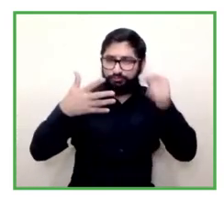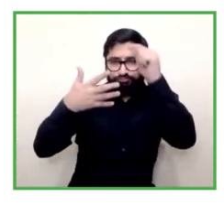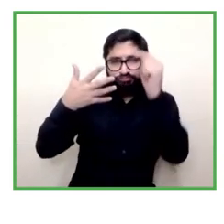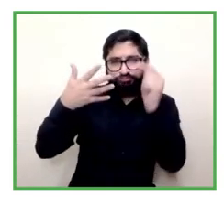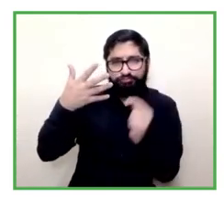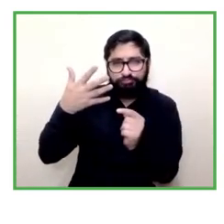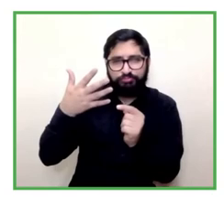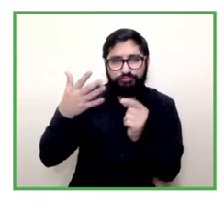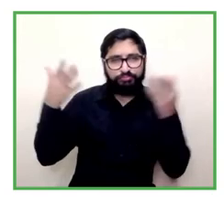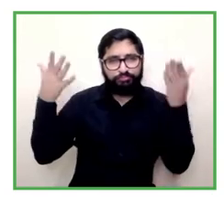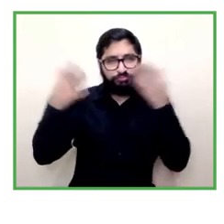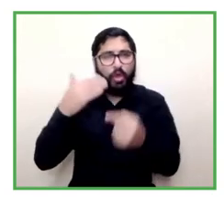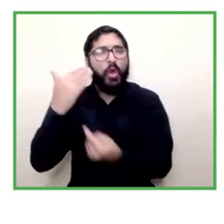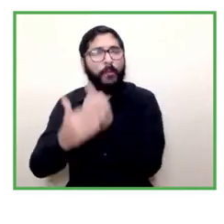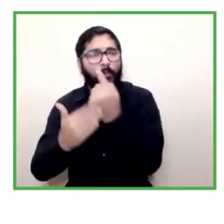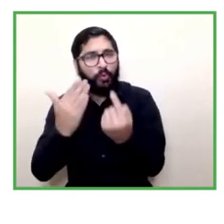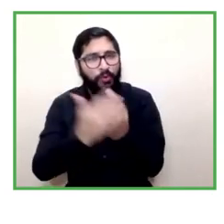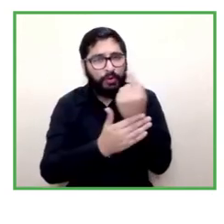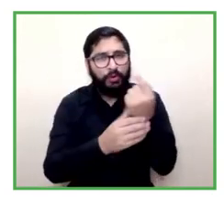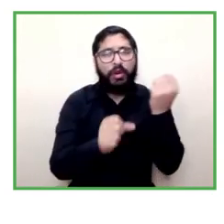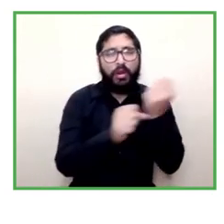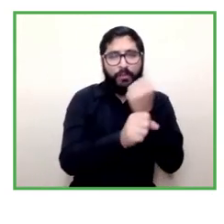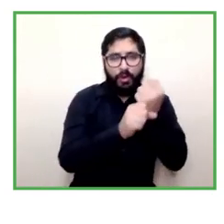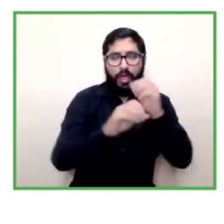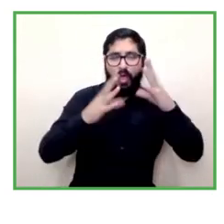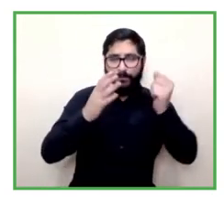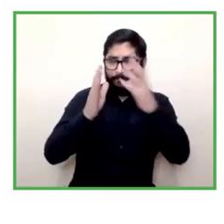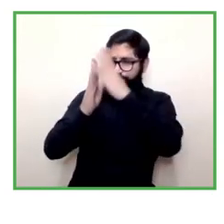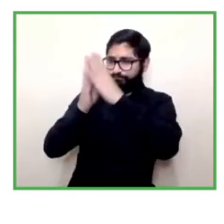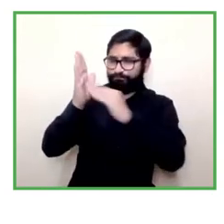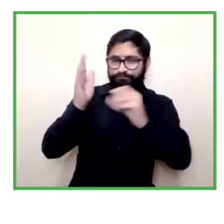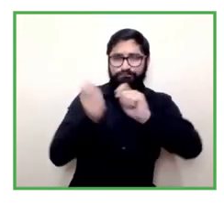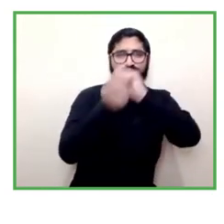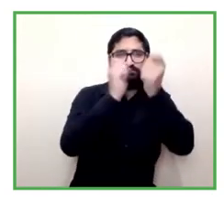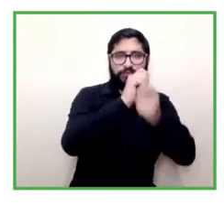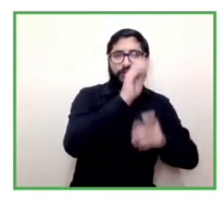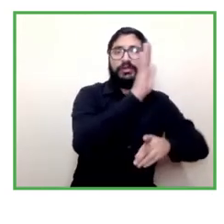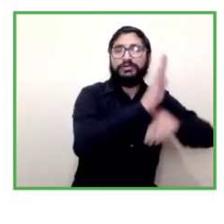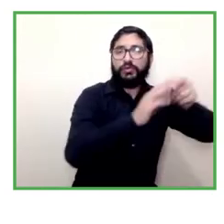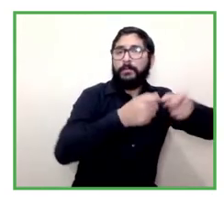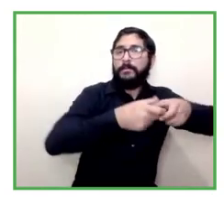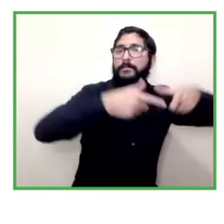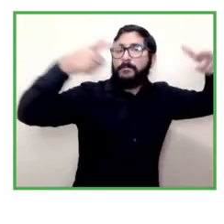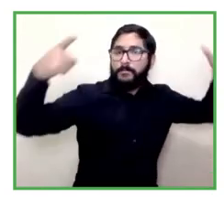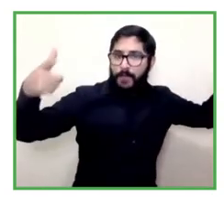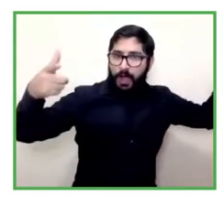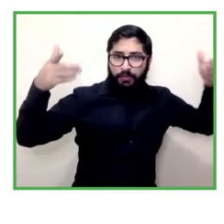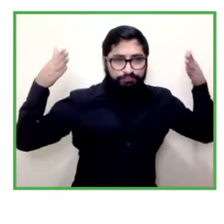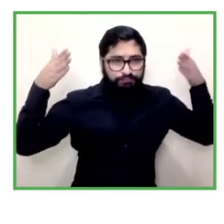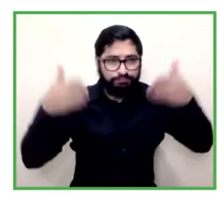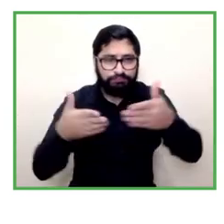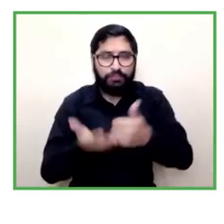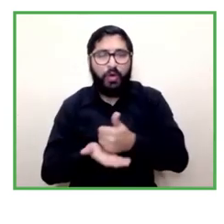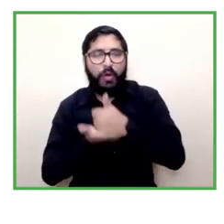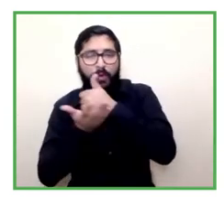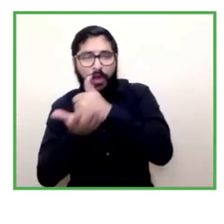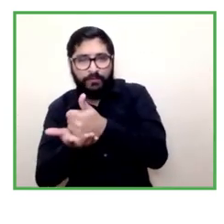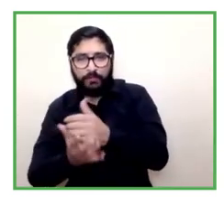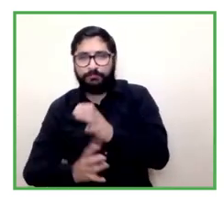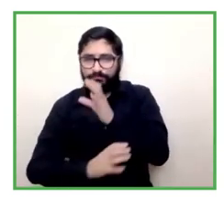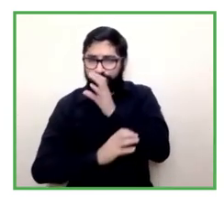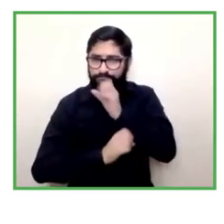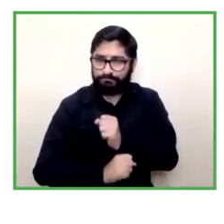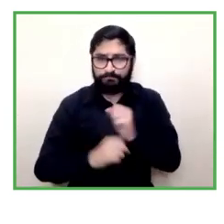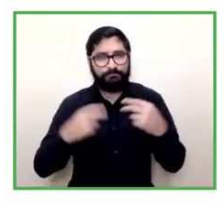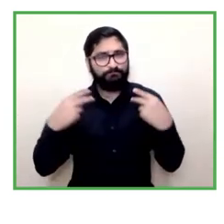of developing this model to a greater scale than resisted a cooperation